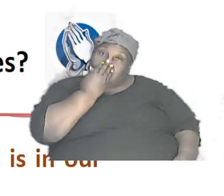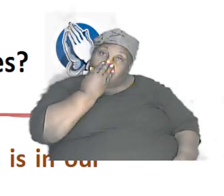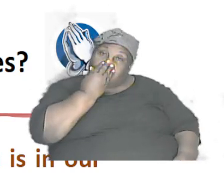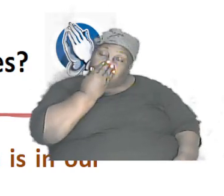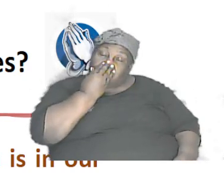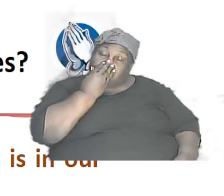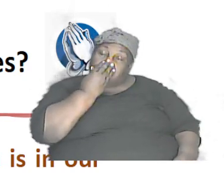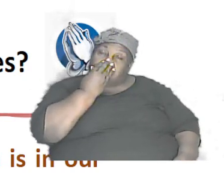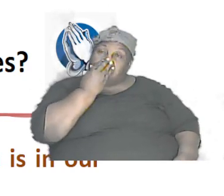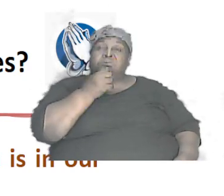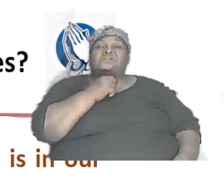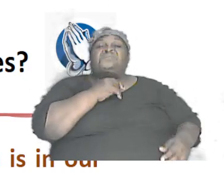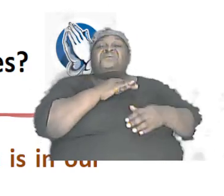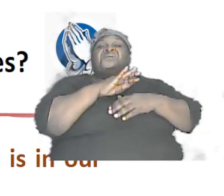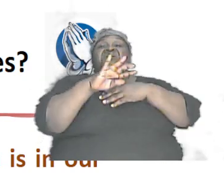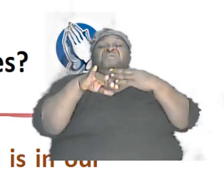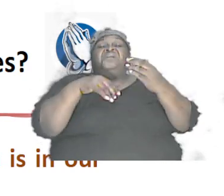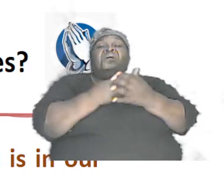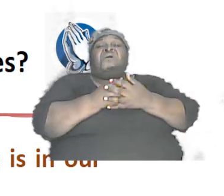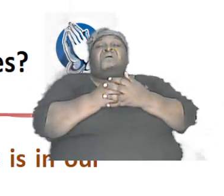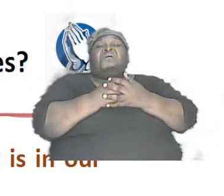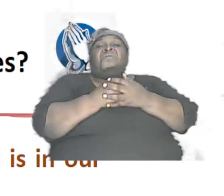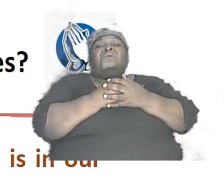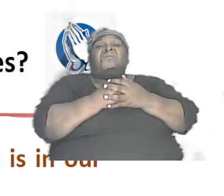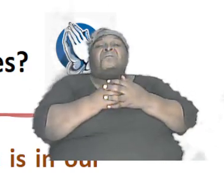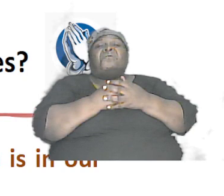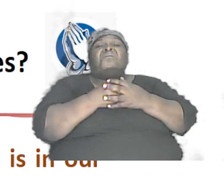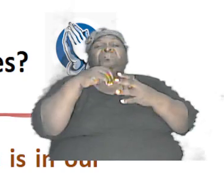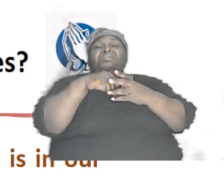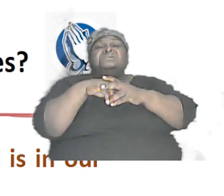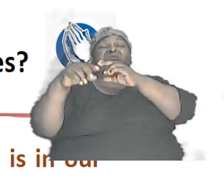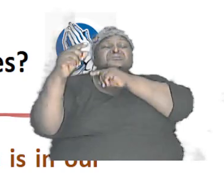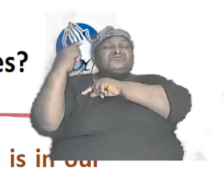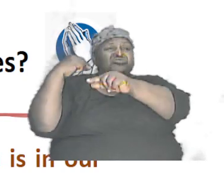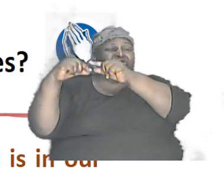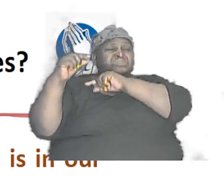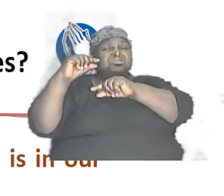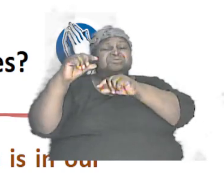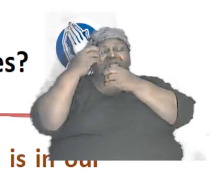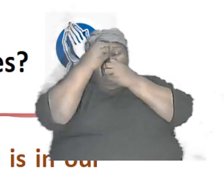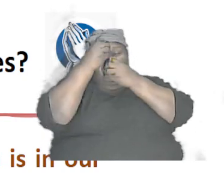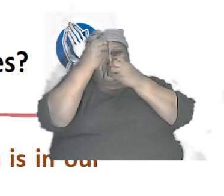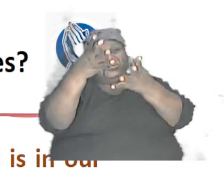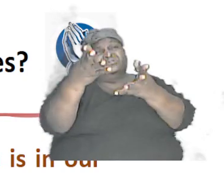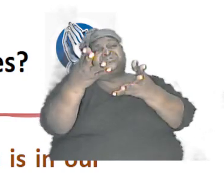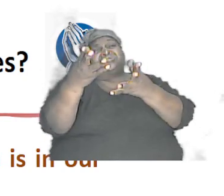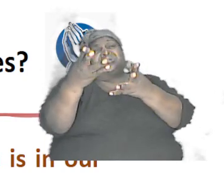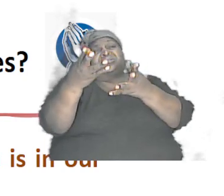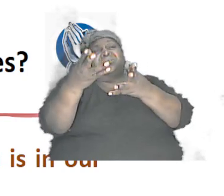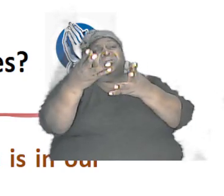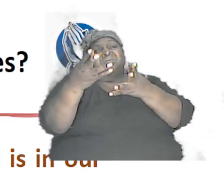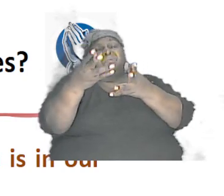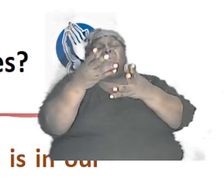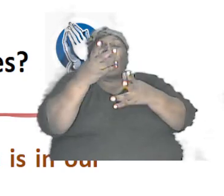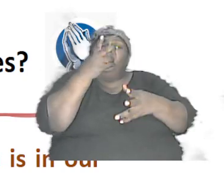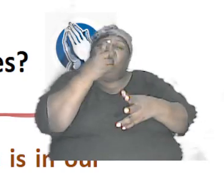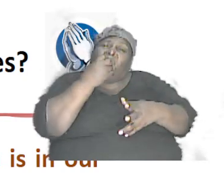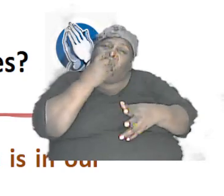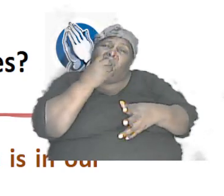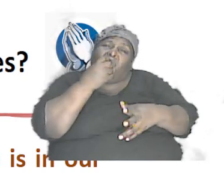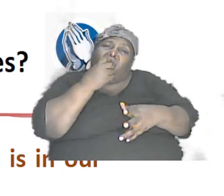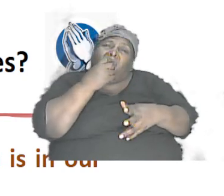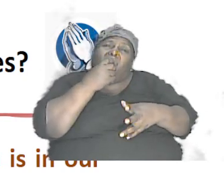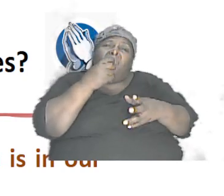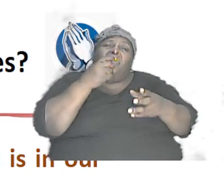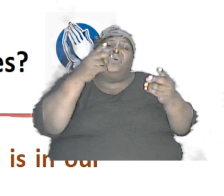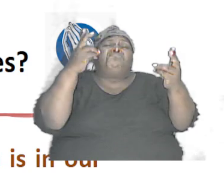all contained in the genes the information is in the genes so based on who mate